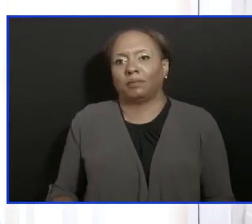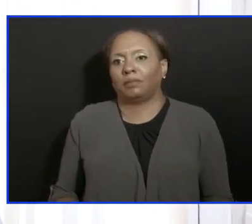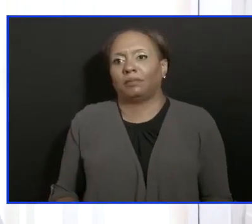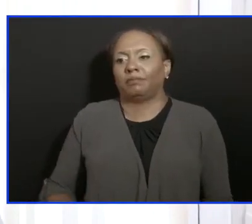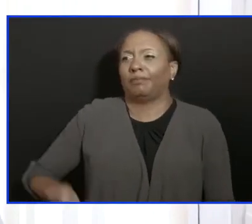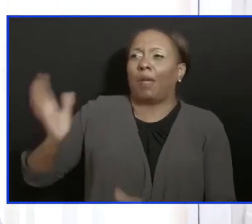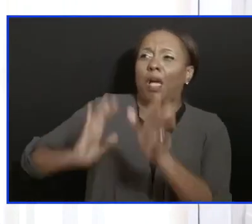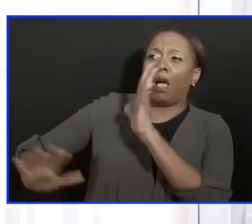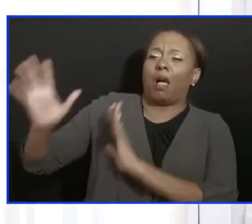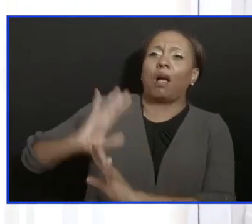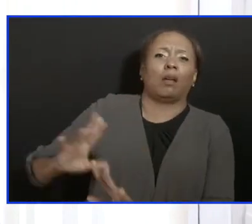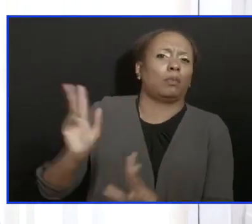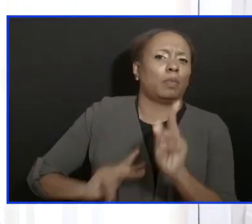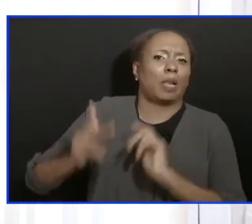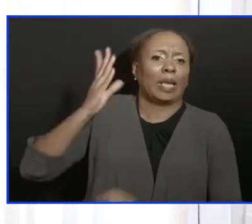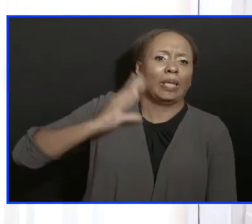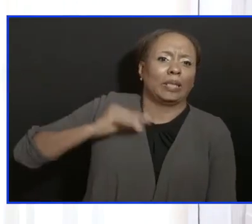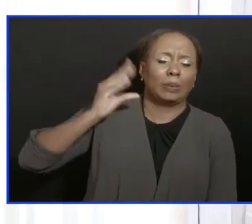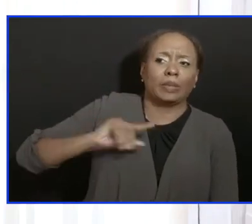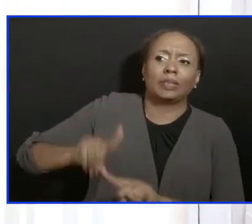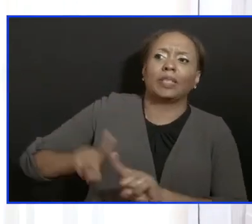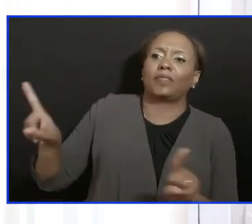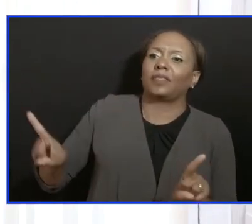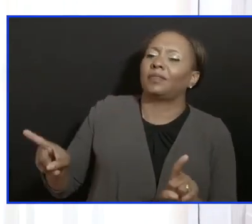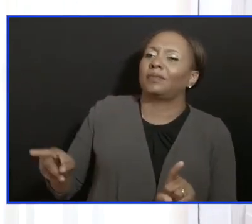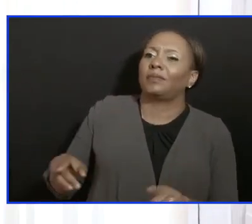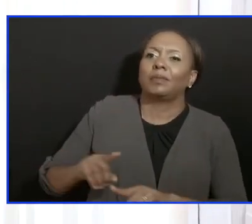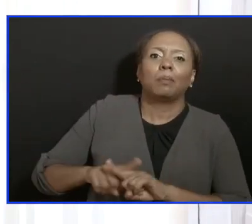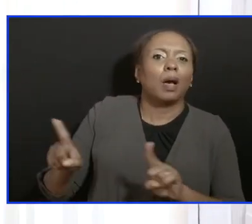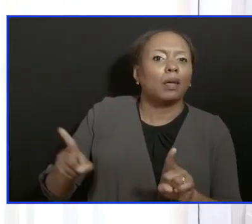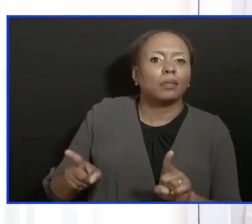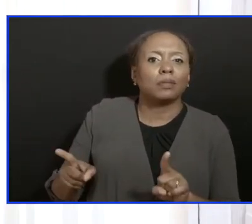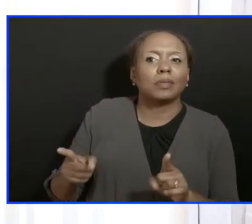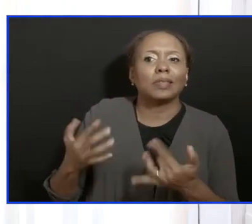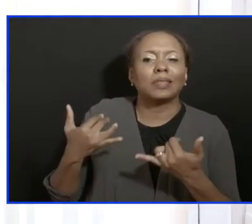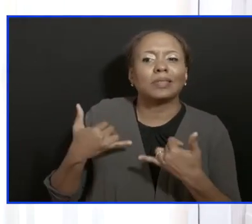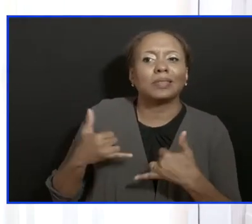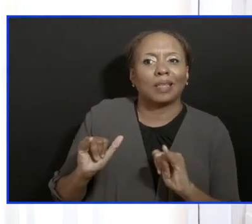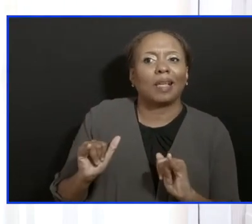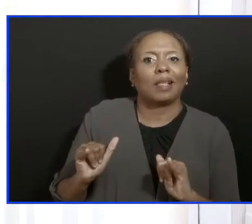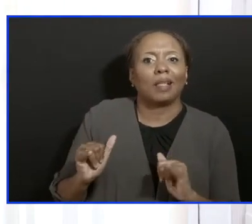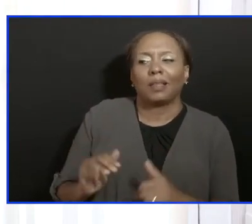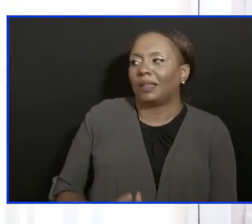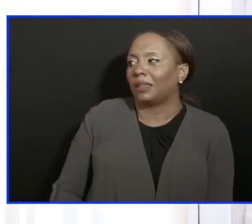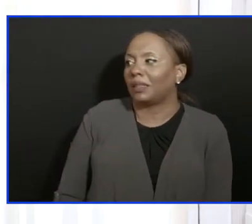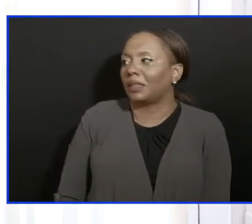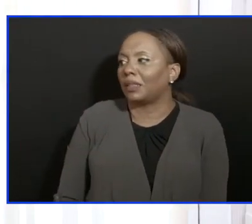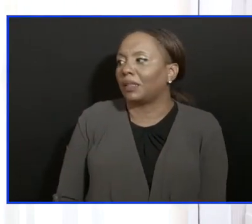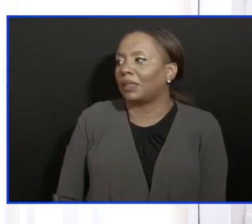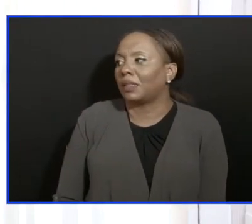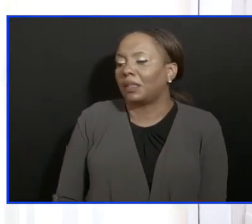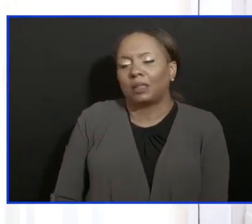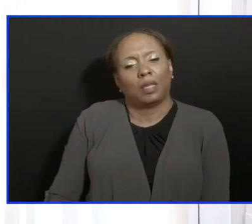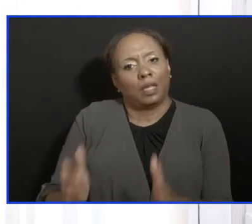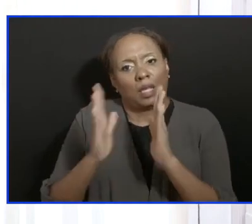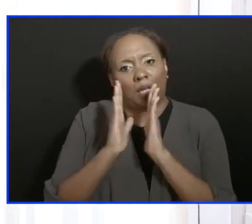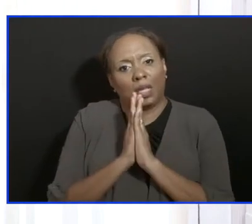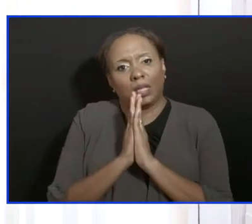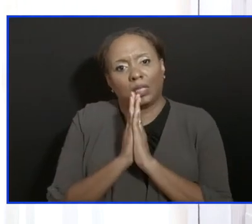reality. I ask us, please, please,